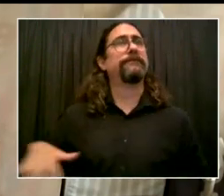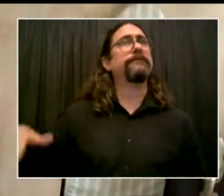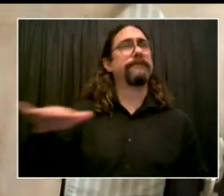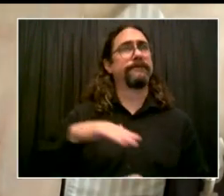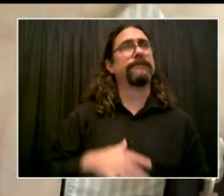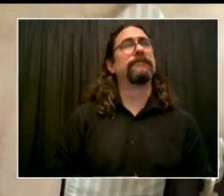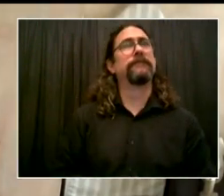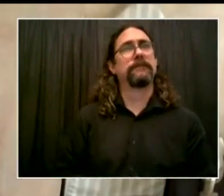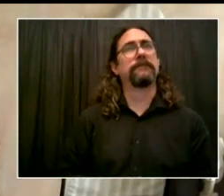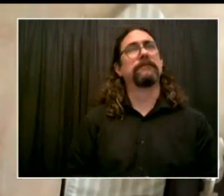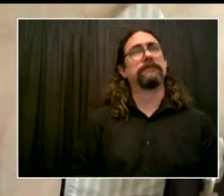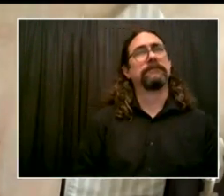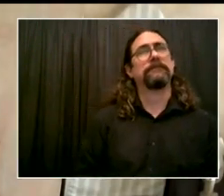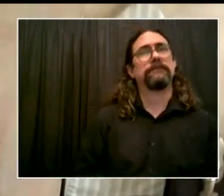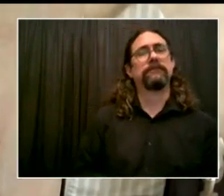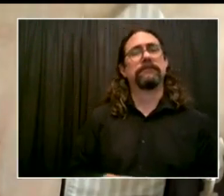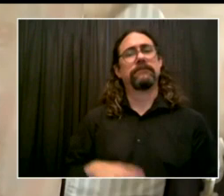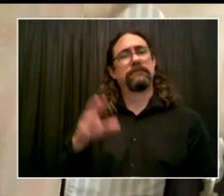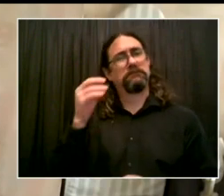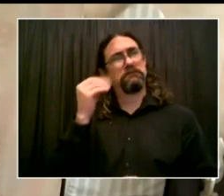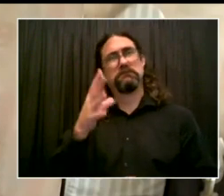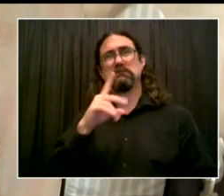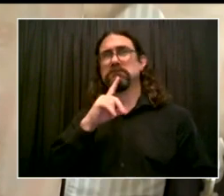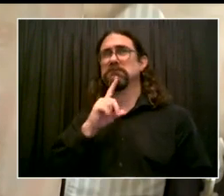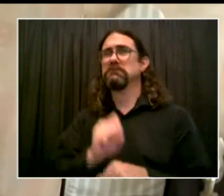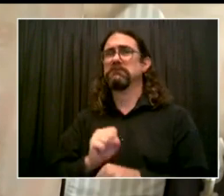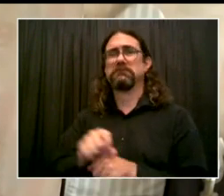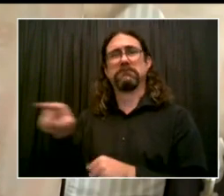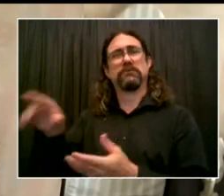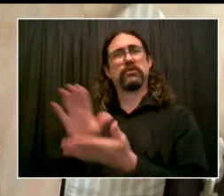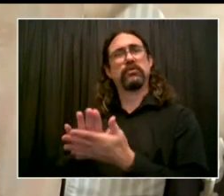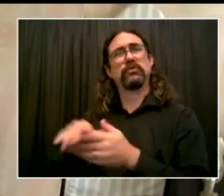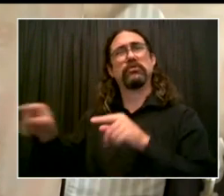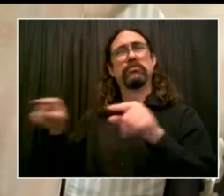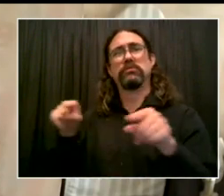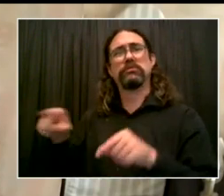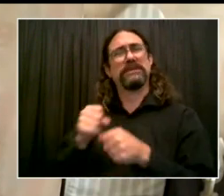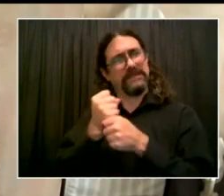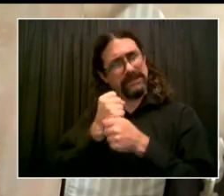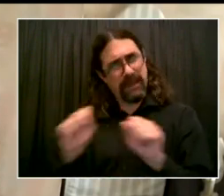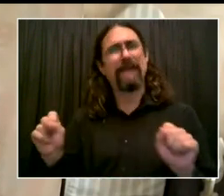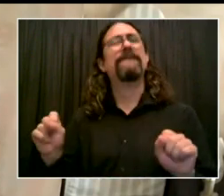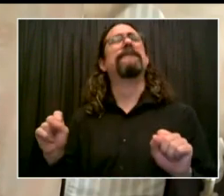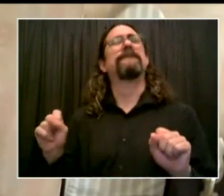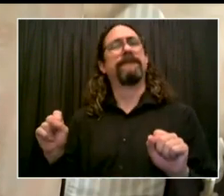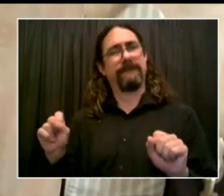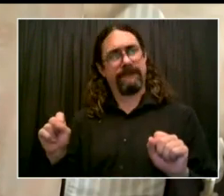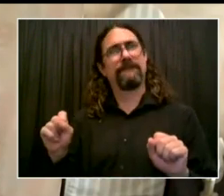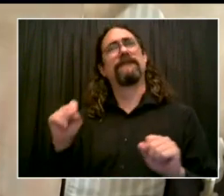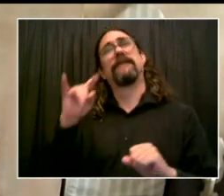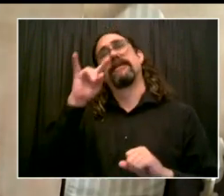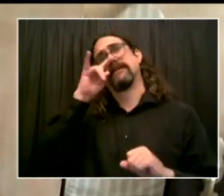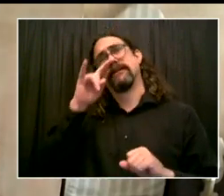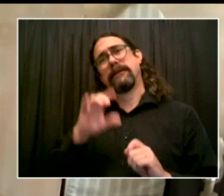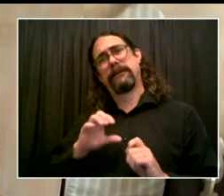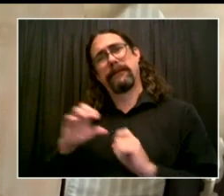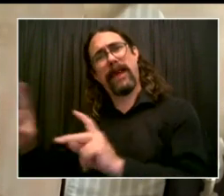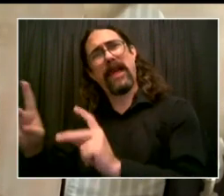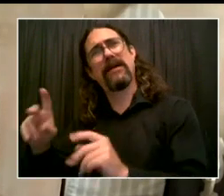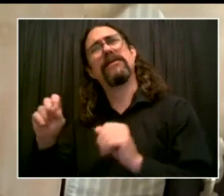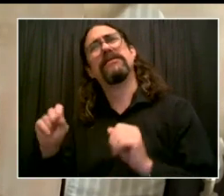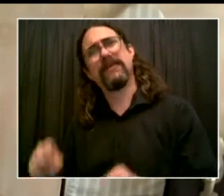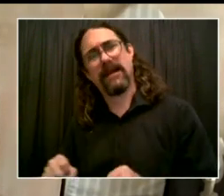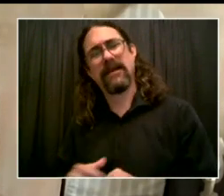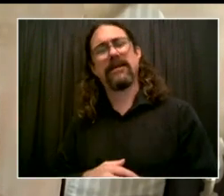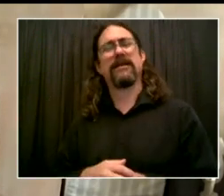children, and that they will continue to learn in an environment and that they we find is really